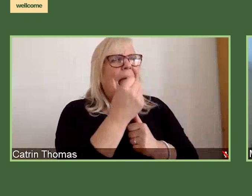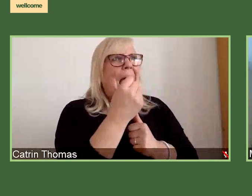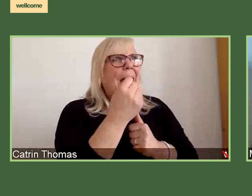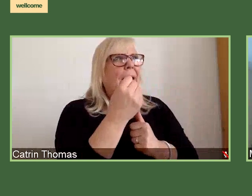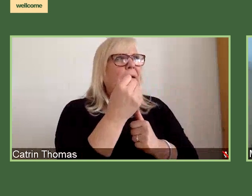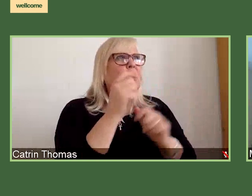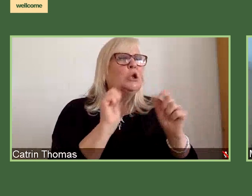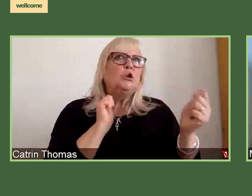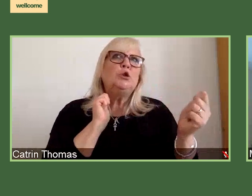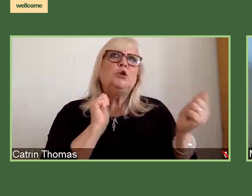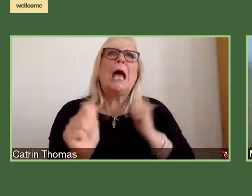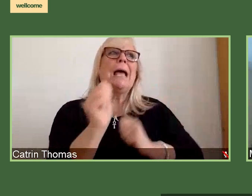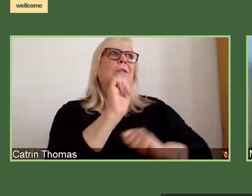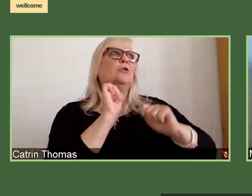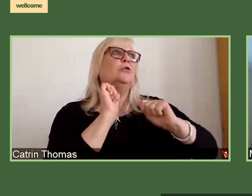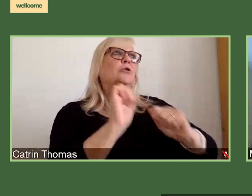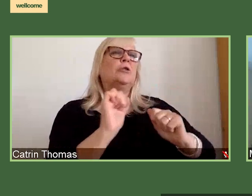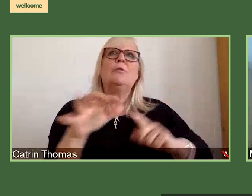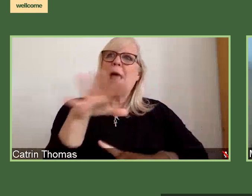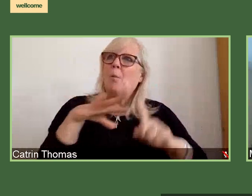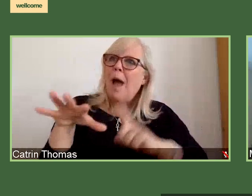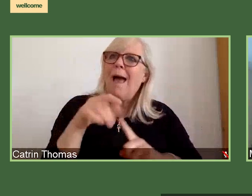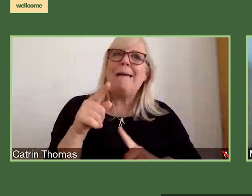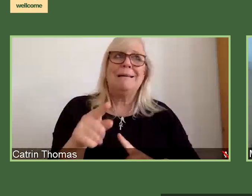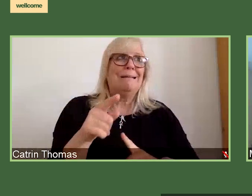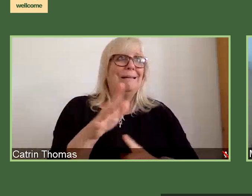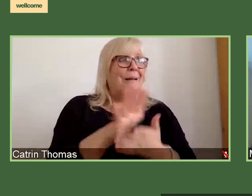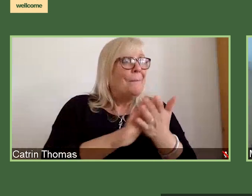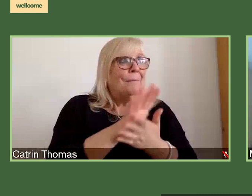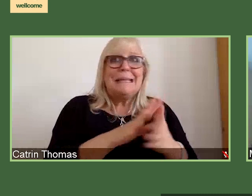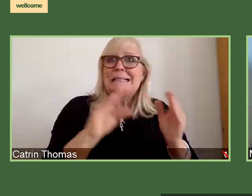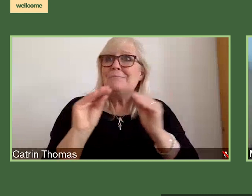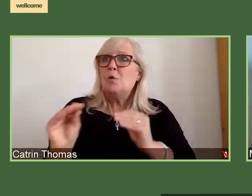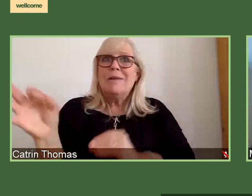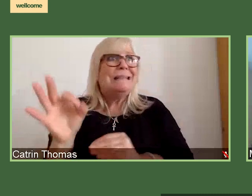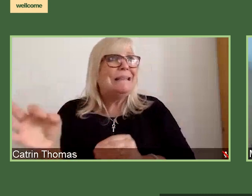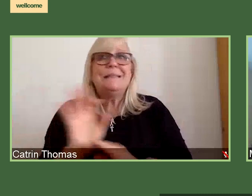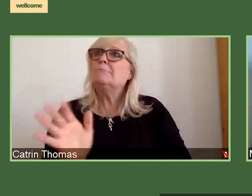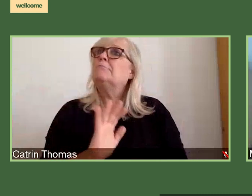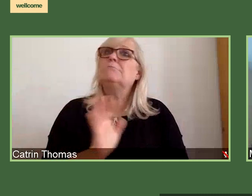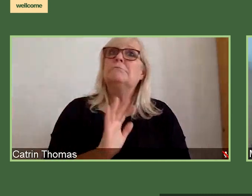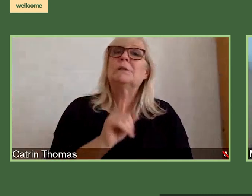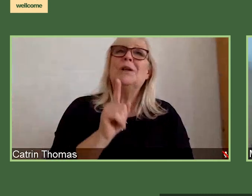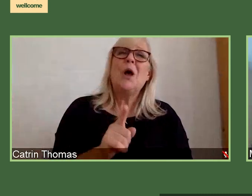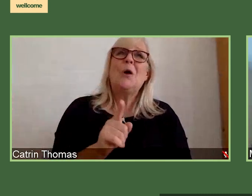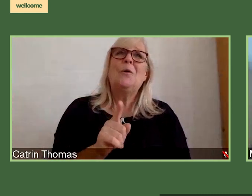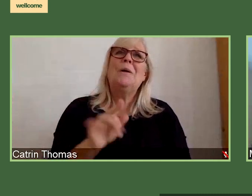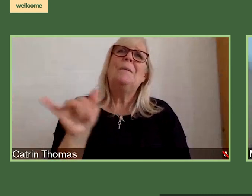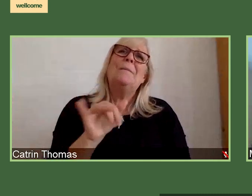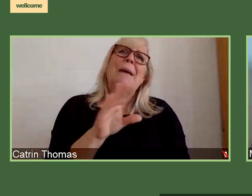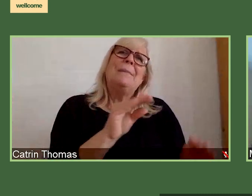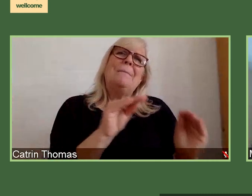It doesn't have to be moving city, but I think it does have to be moving out of that direct, I guess, direct